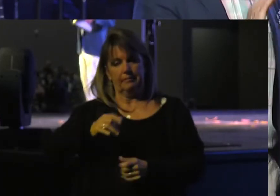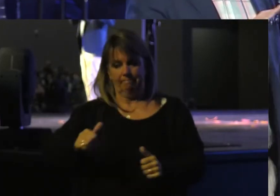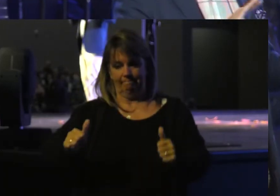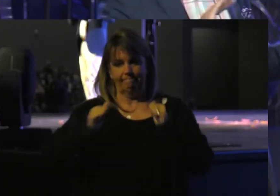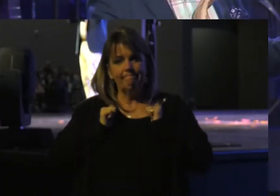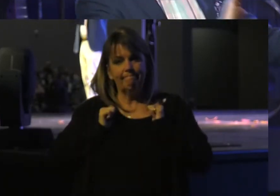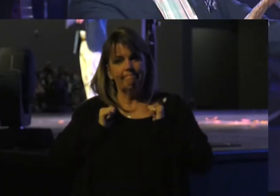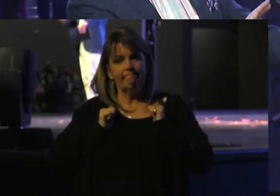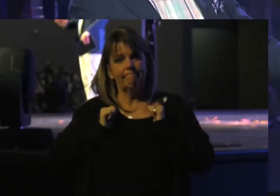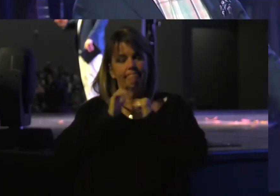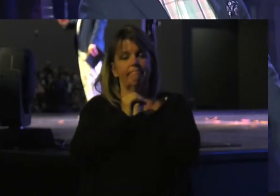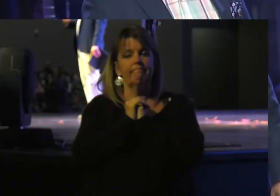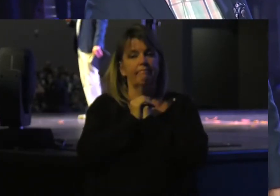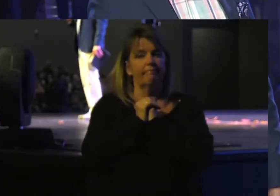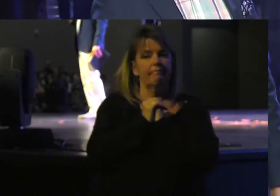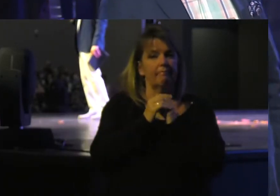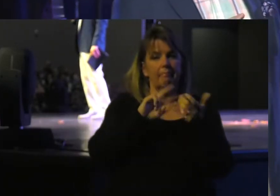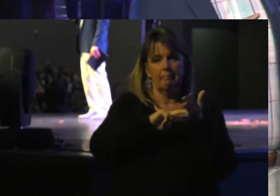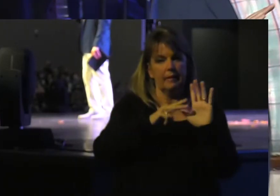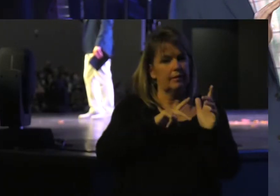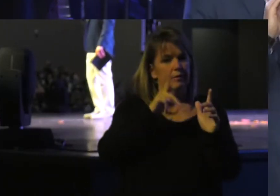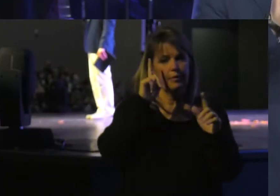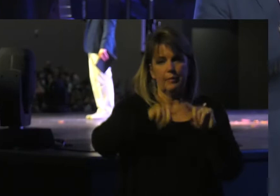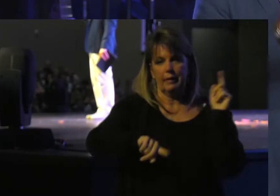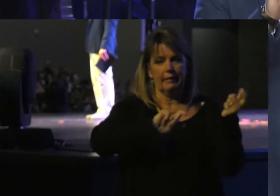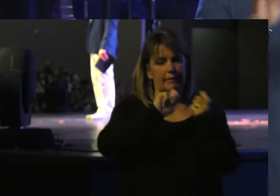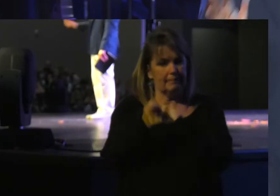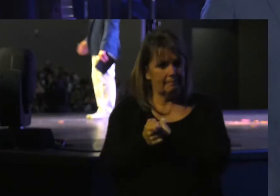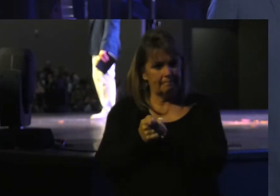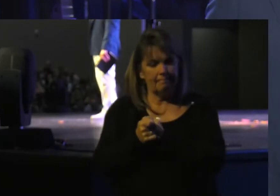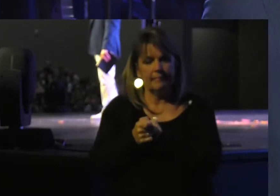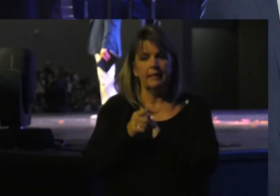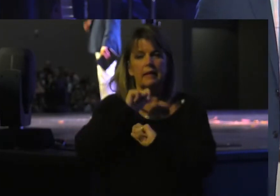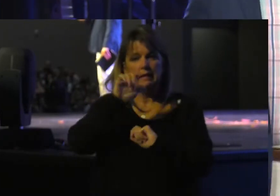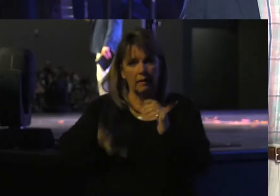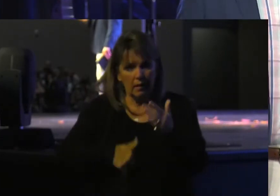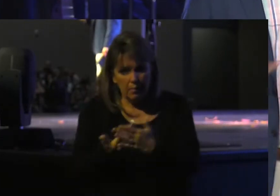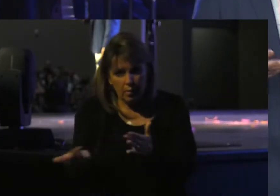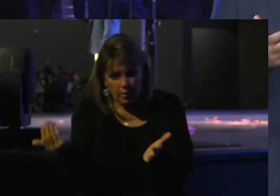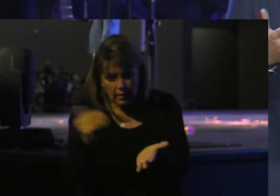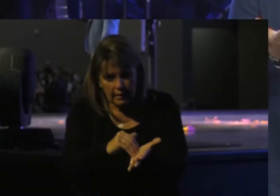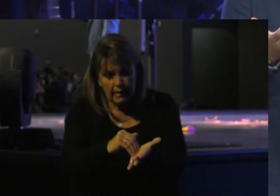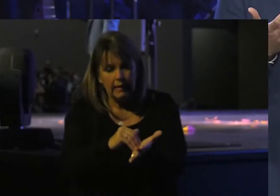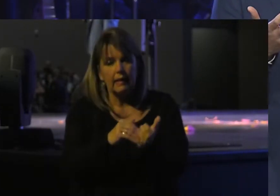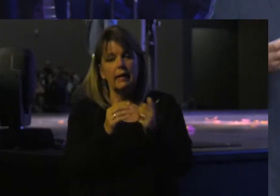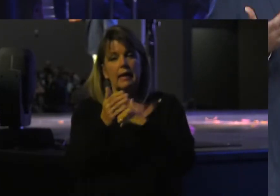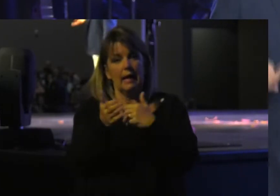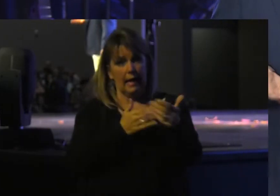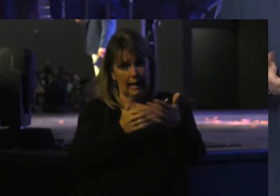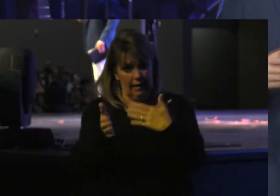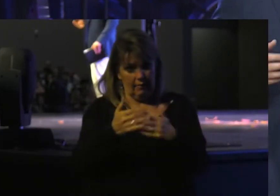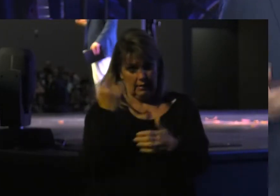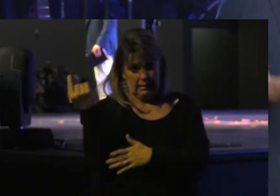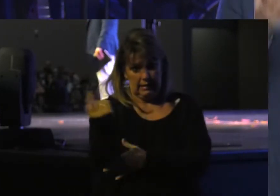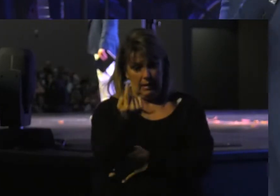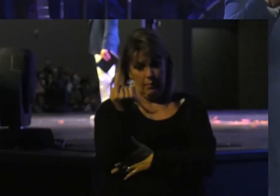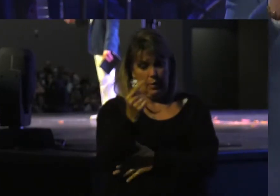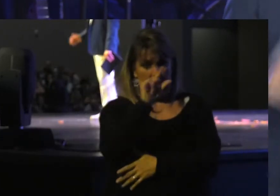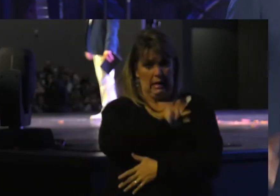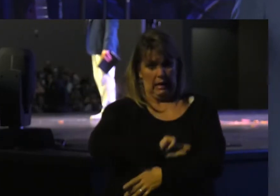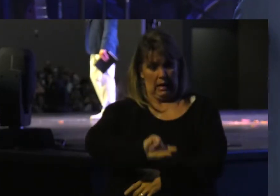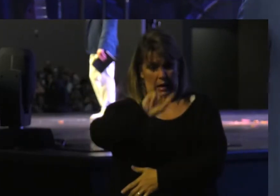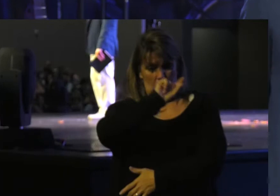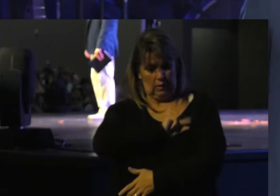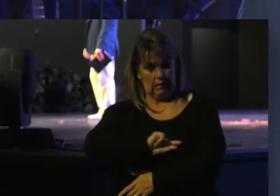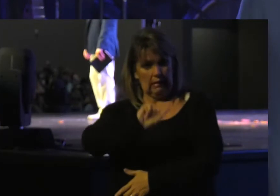is to remain Unconverted To remain Not born Again Which means That even Someone Guilty